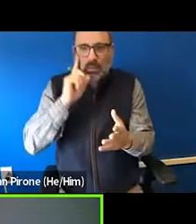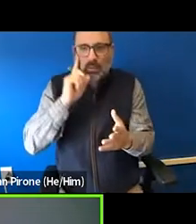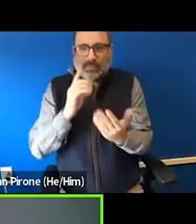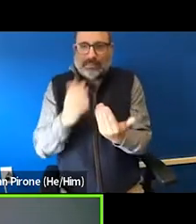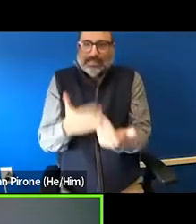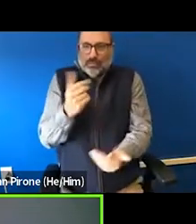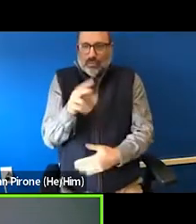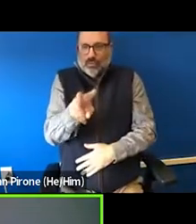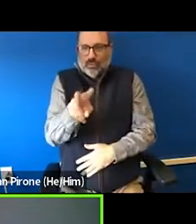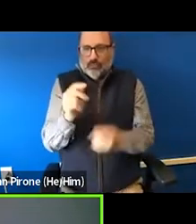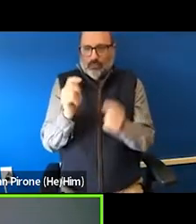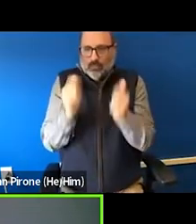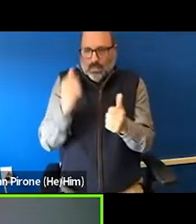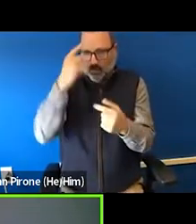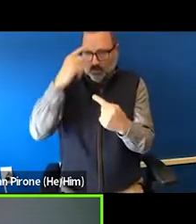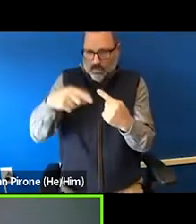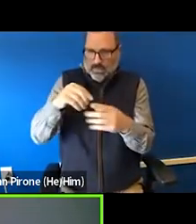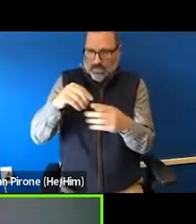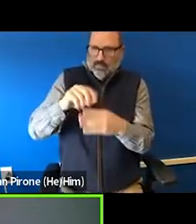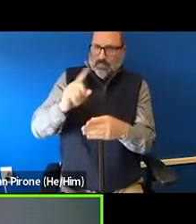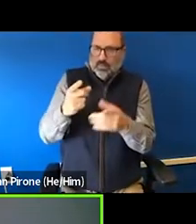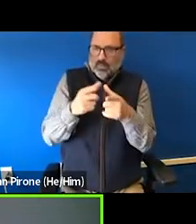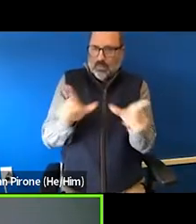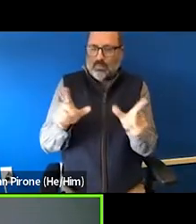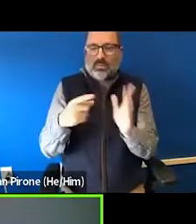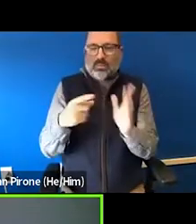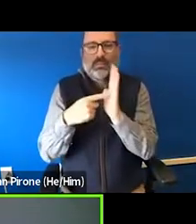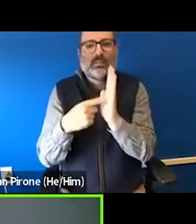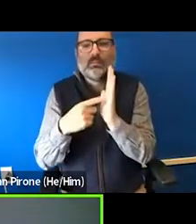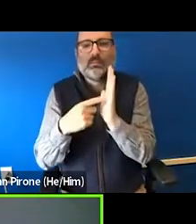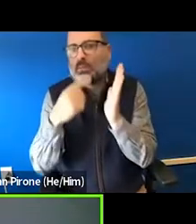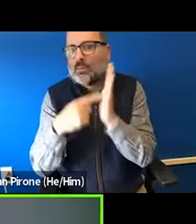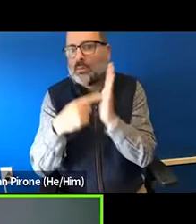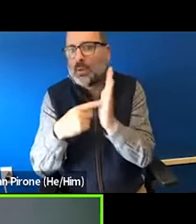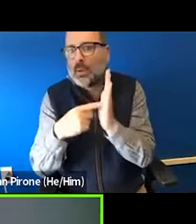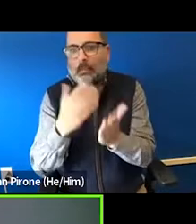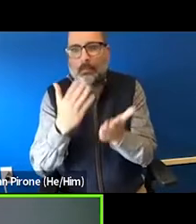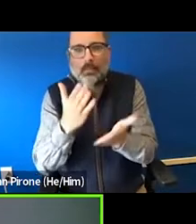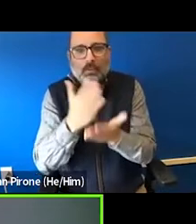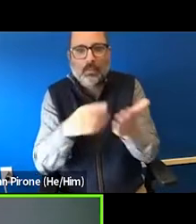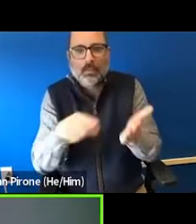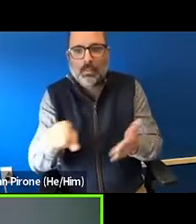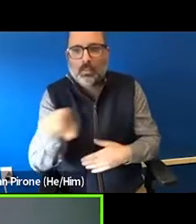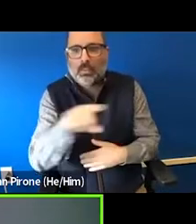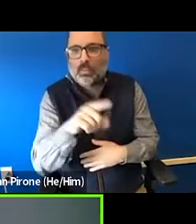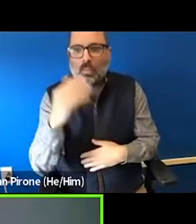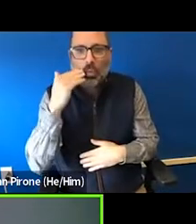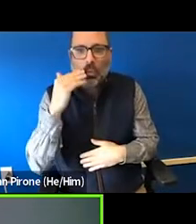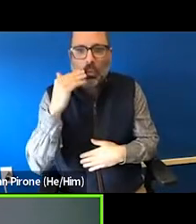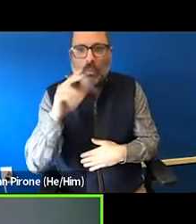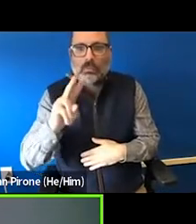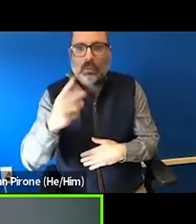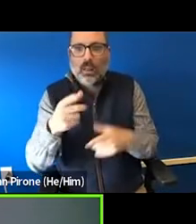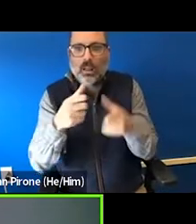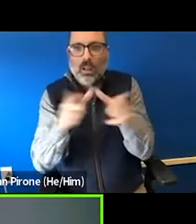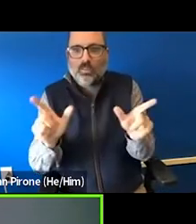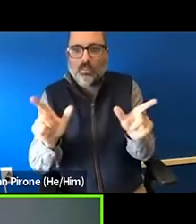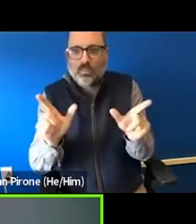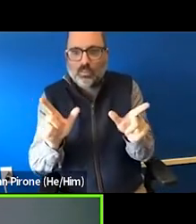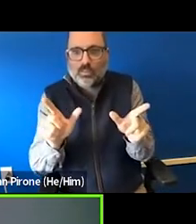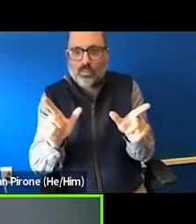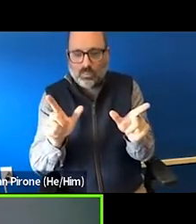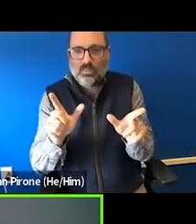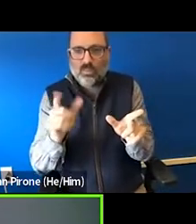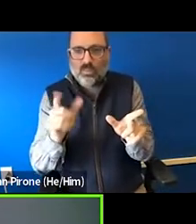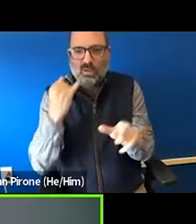understood without having to interpret it into another language. So for example, there